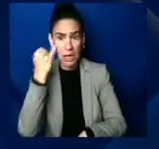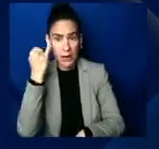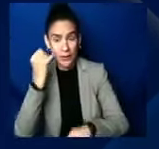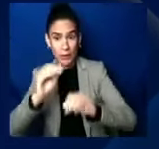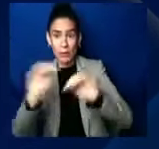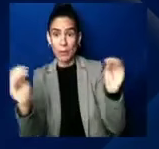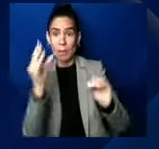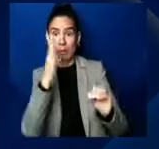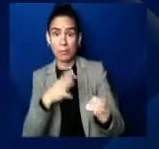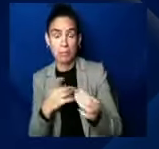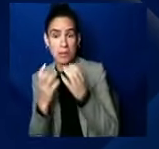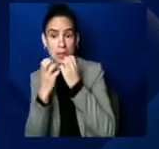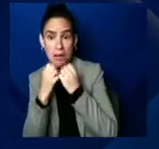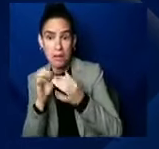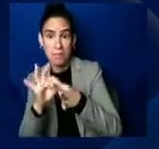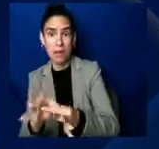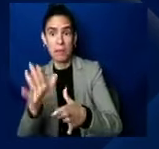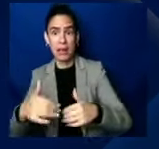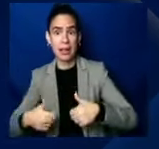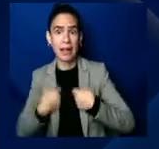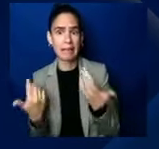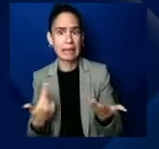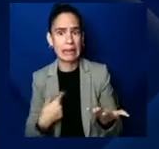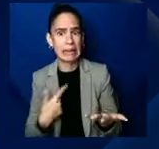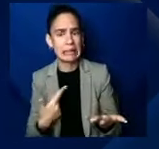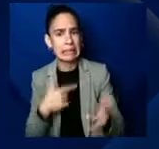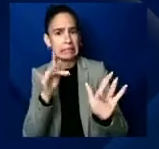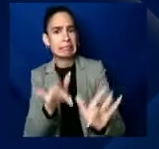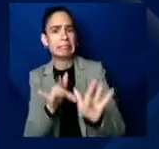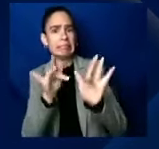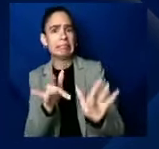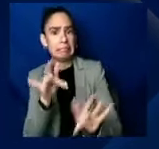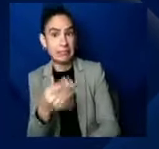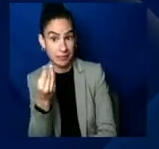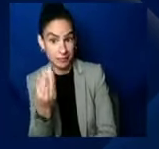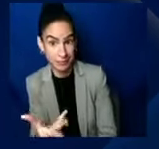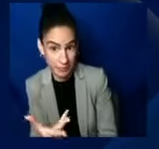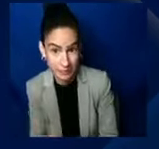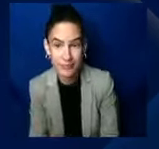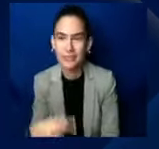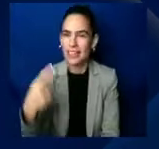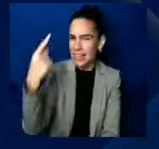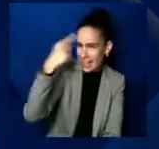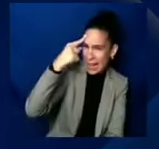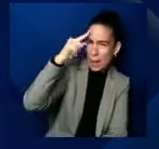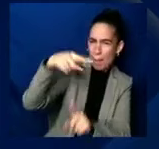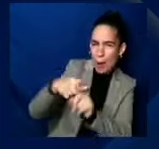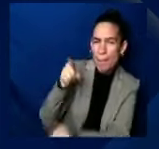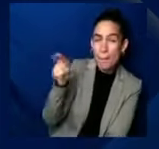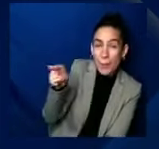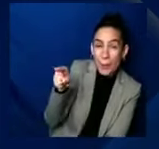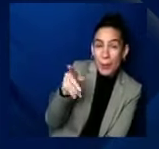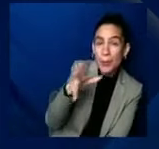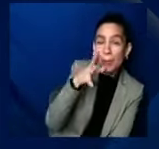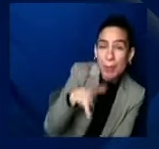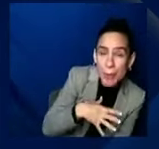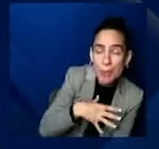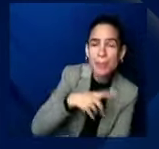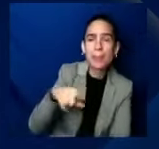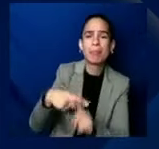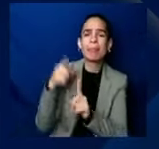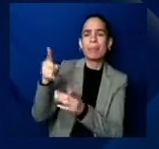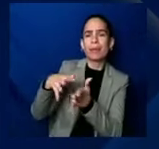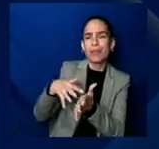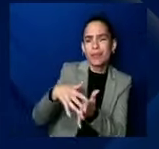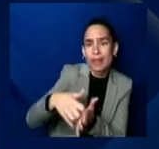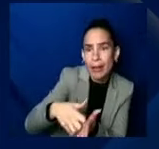very least consider them and consider them and the most vulnerable and, and consider them at a moment when they should be at their happiest and, and